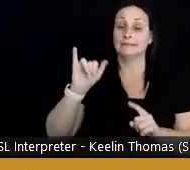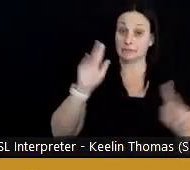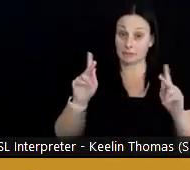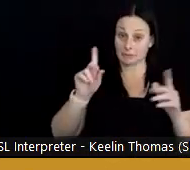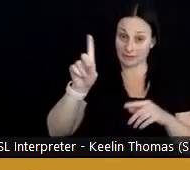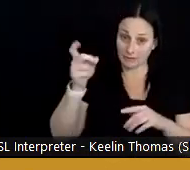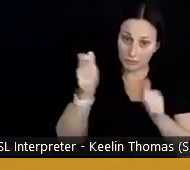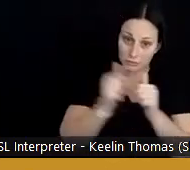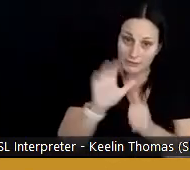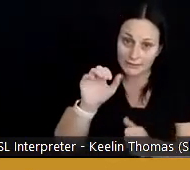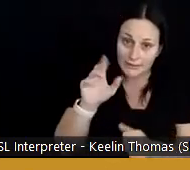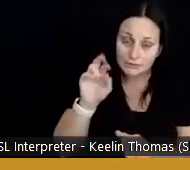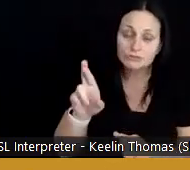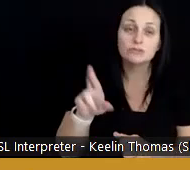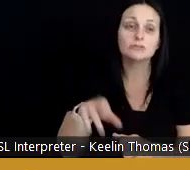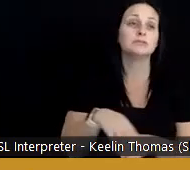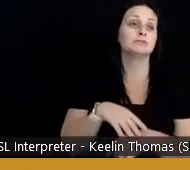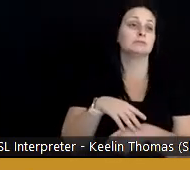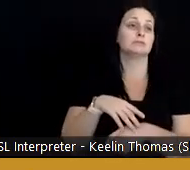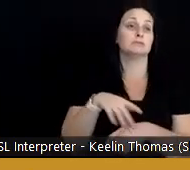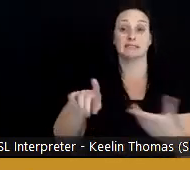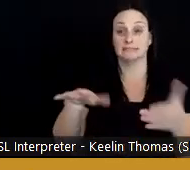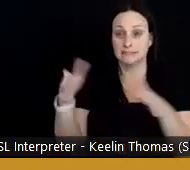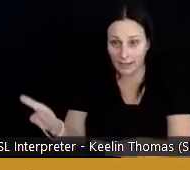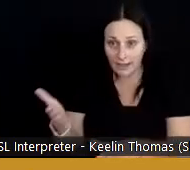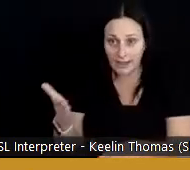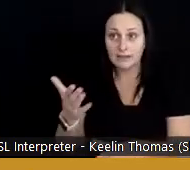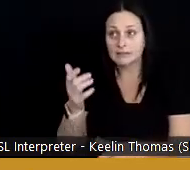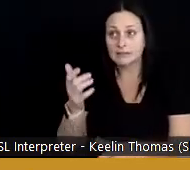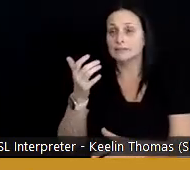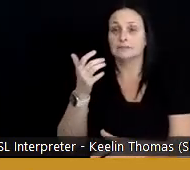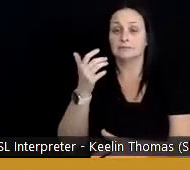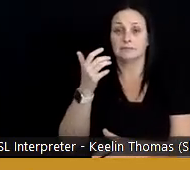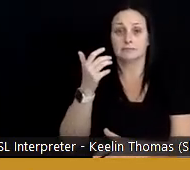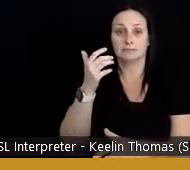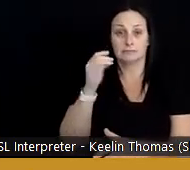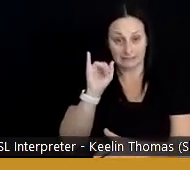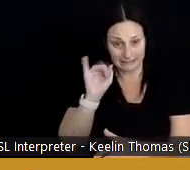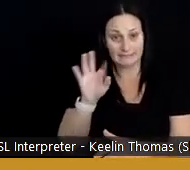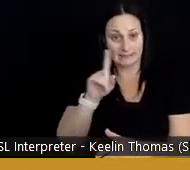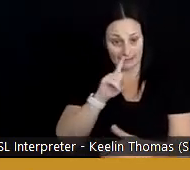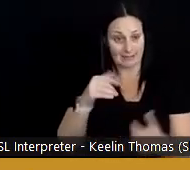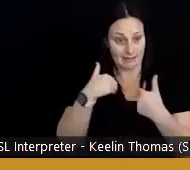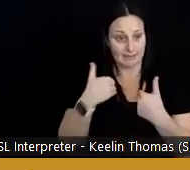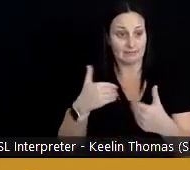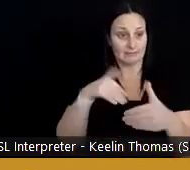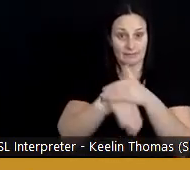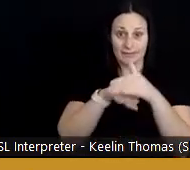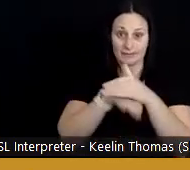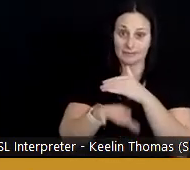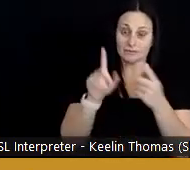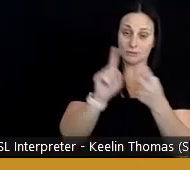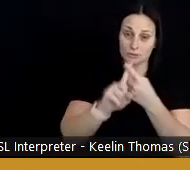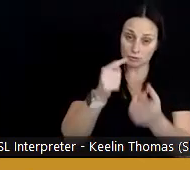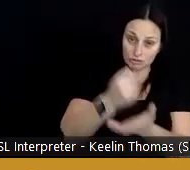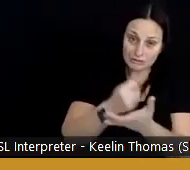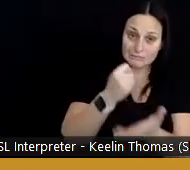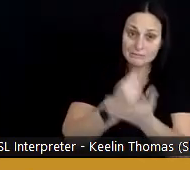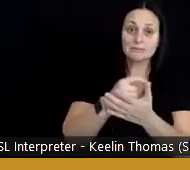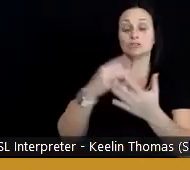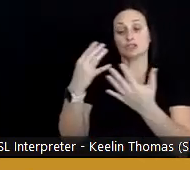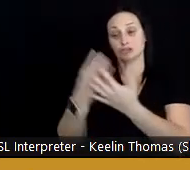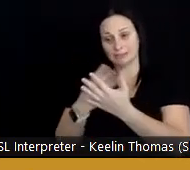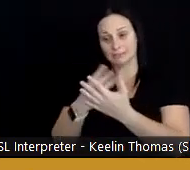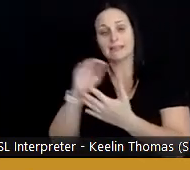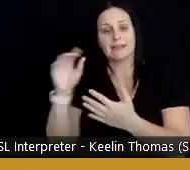diagnosed with cancer, whether or not they die, whether they access cancer-related treatments, cancer screening, and their overall quality